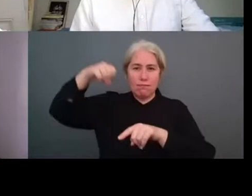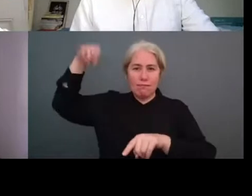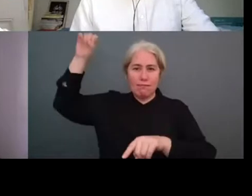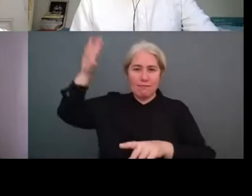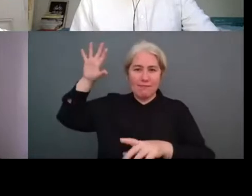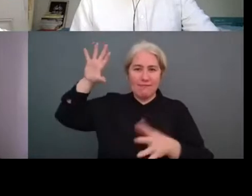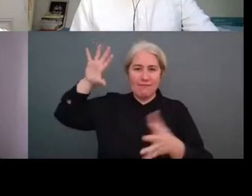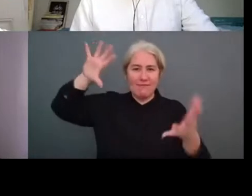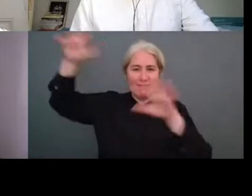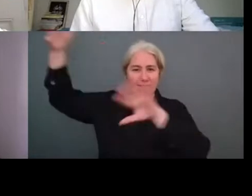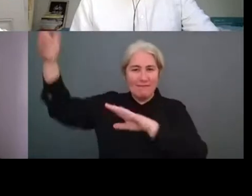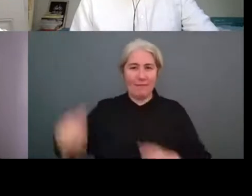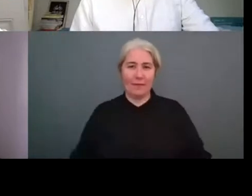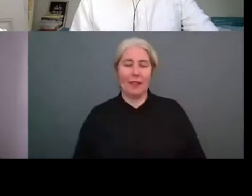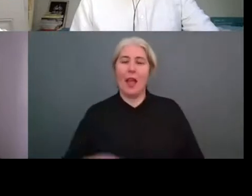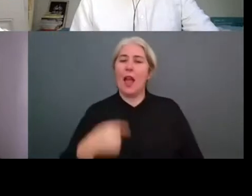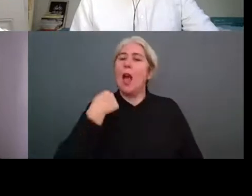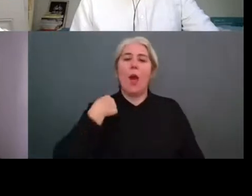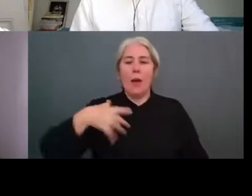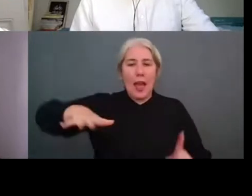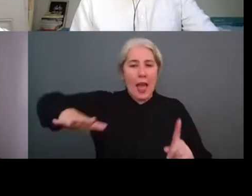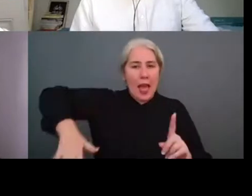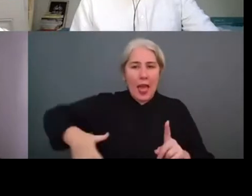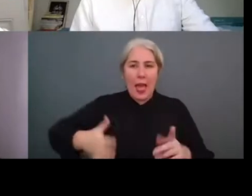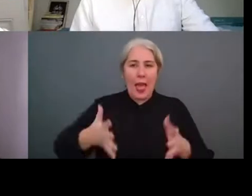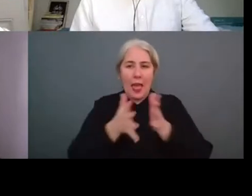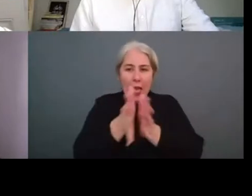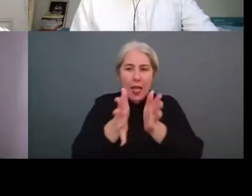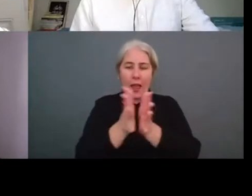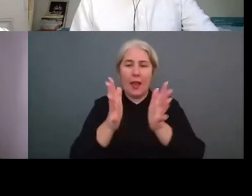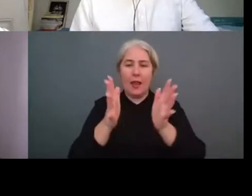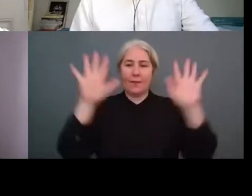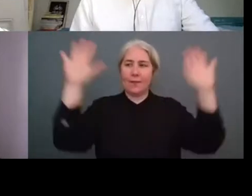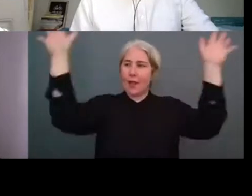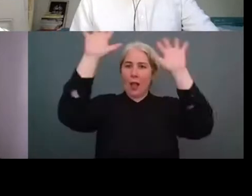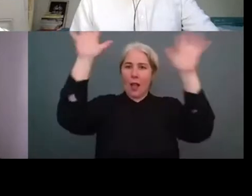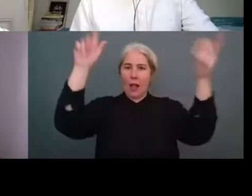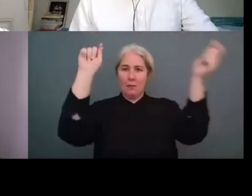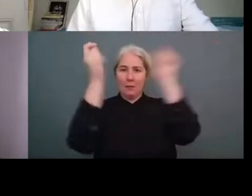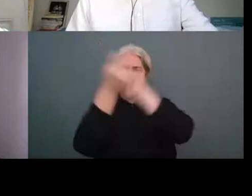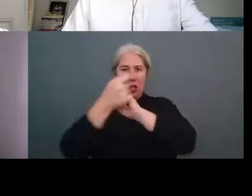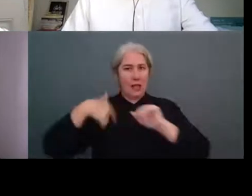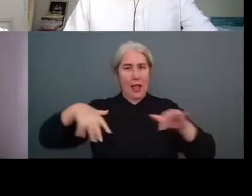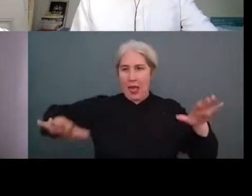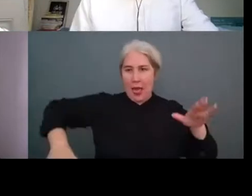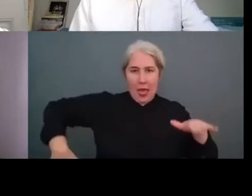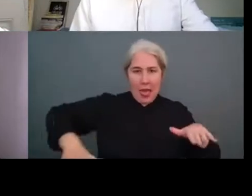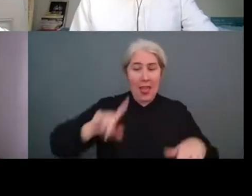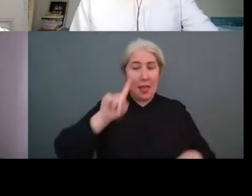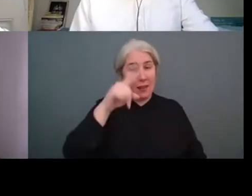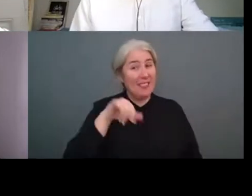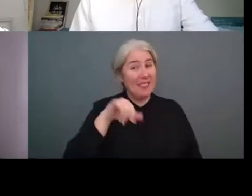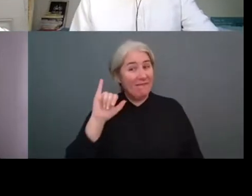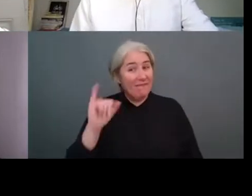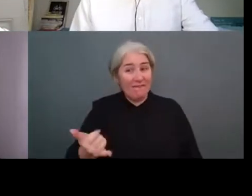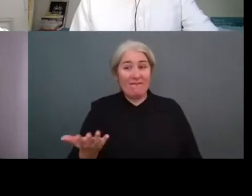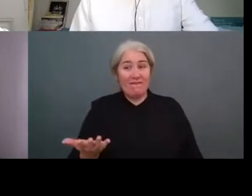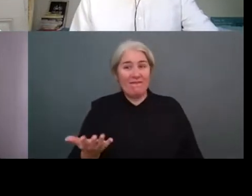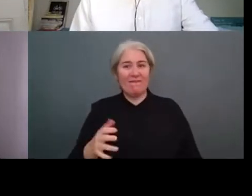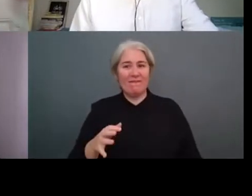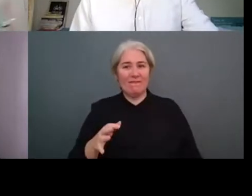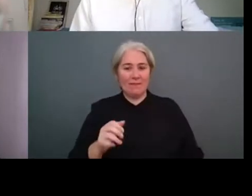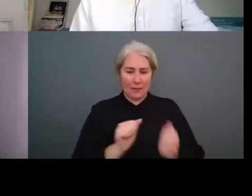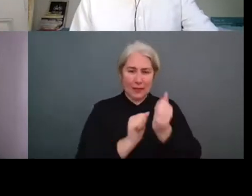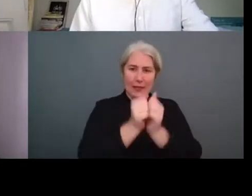talked about climate change but that's what i'm saying i think we need to look at sports and um events the same way